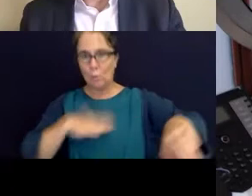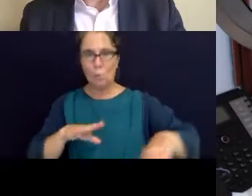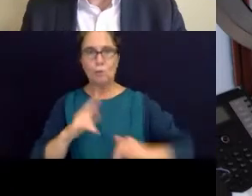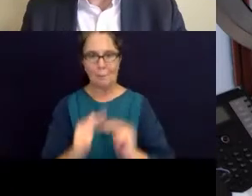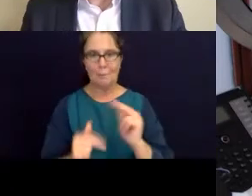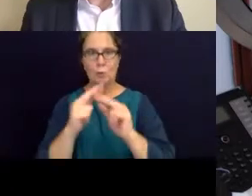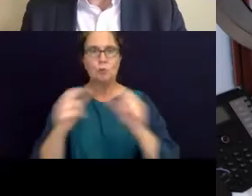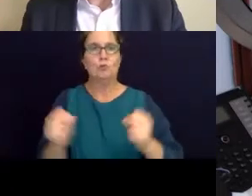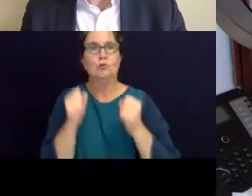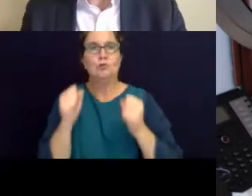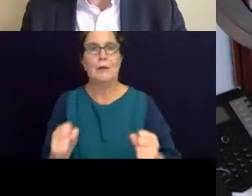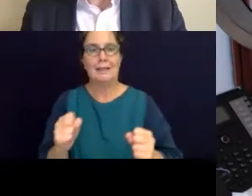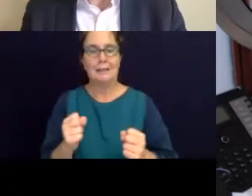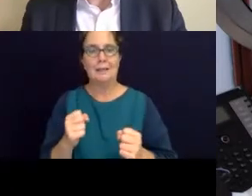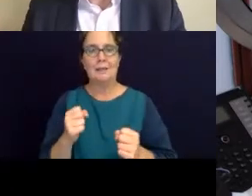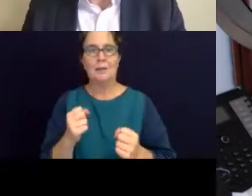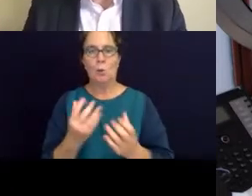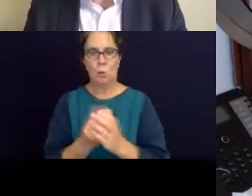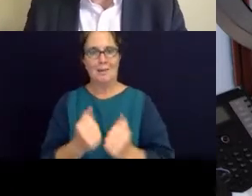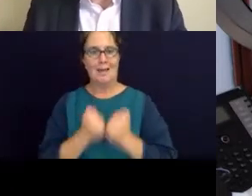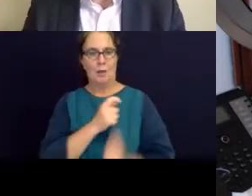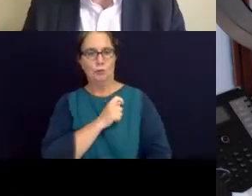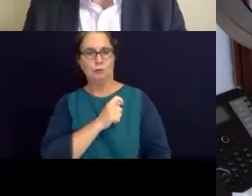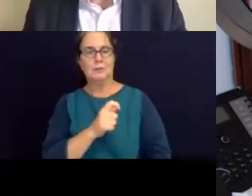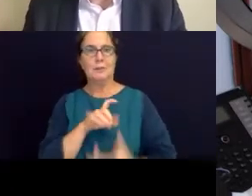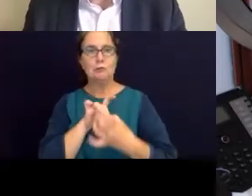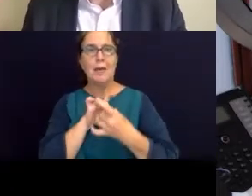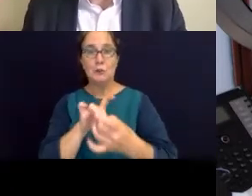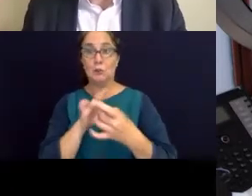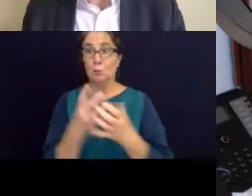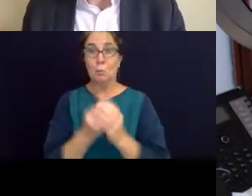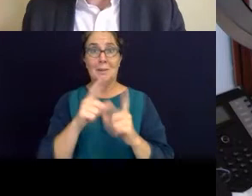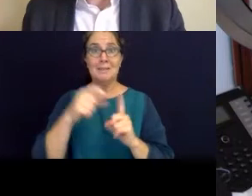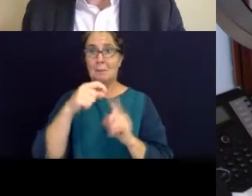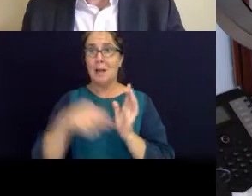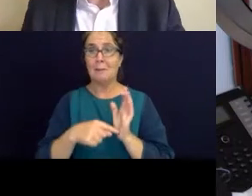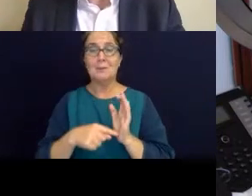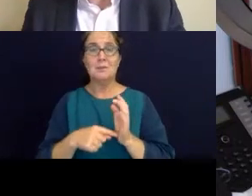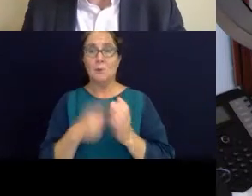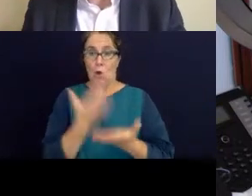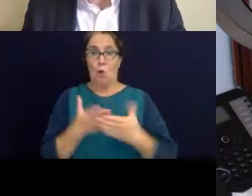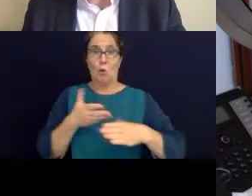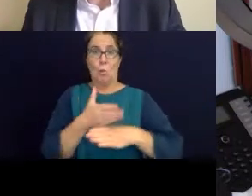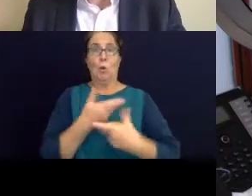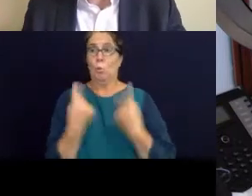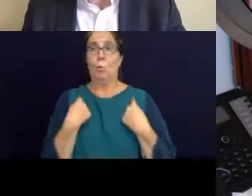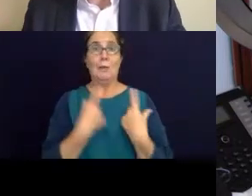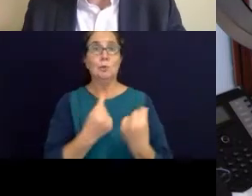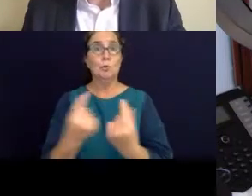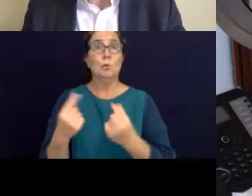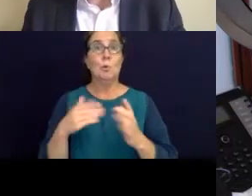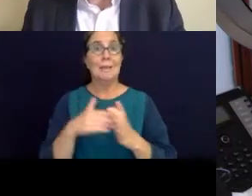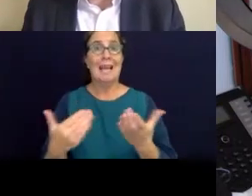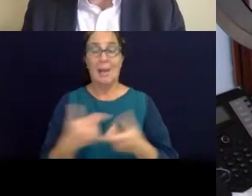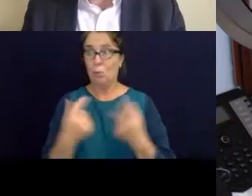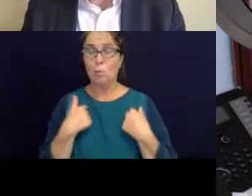our trusting relationships we have with our departments to give effect to what we're doing now. So we've got some pretty big projects that I can have